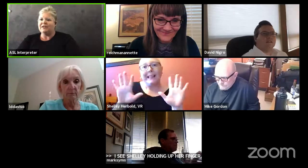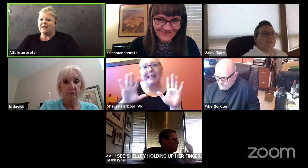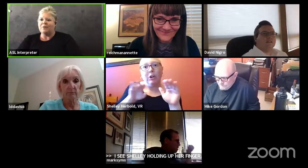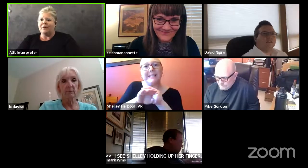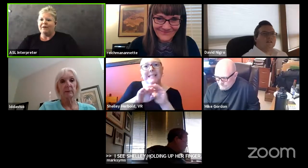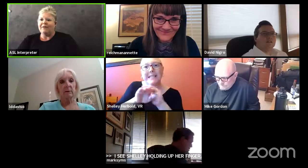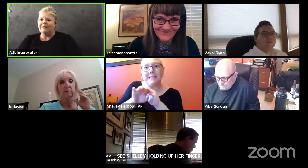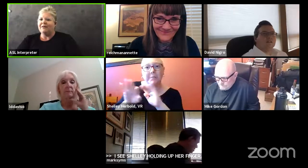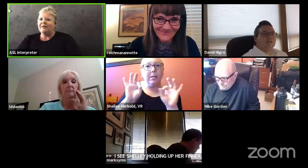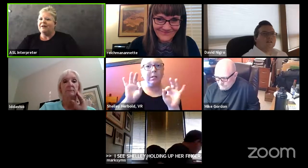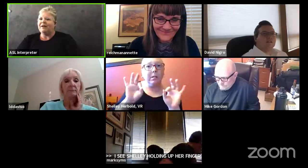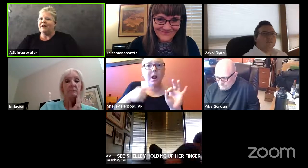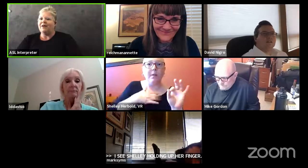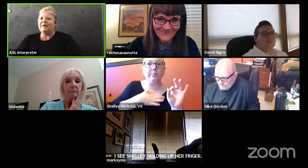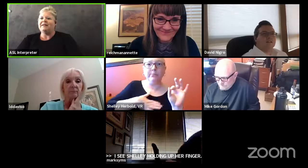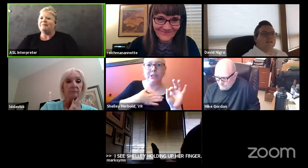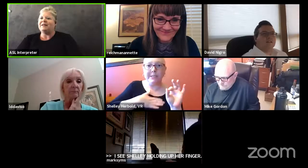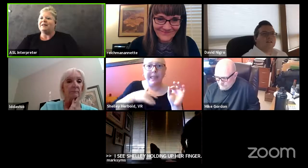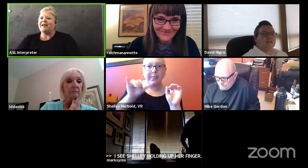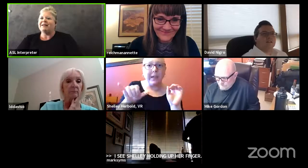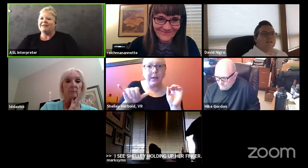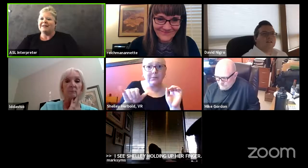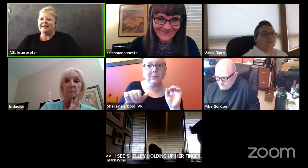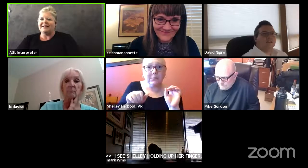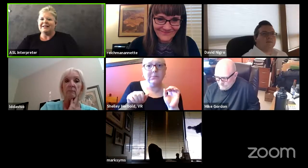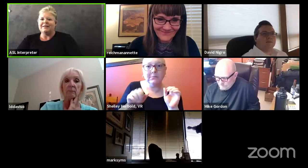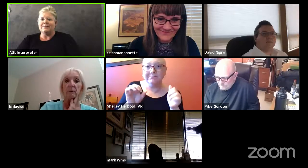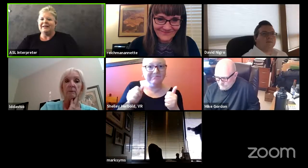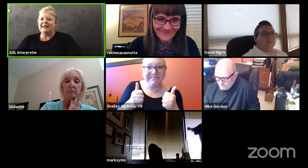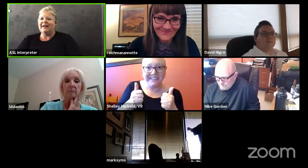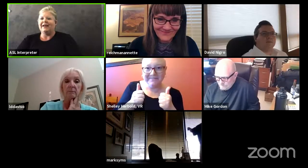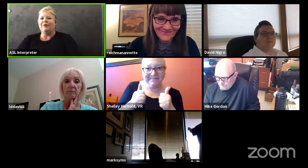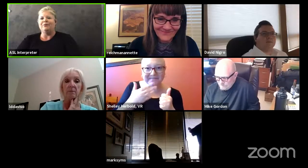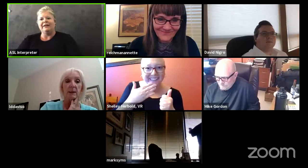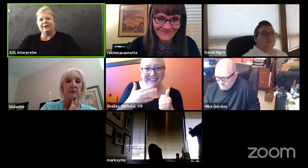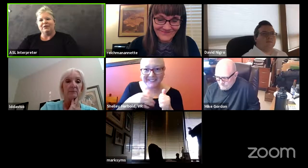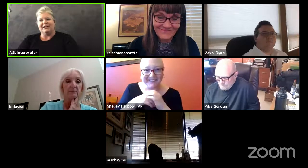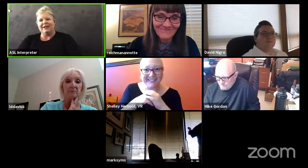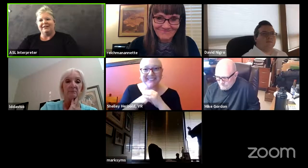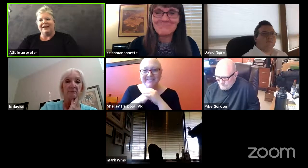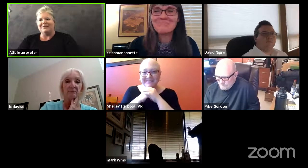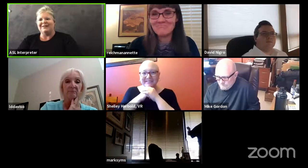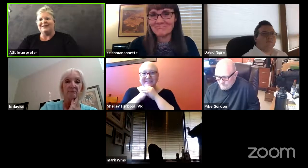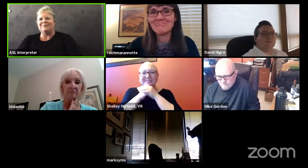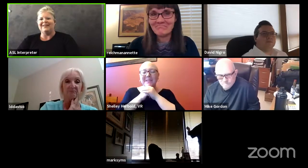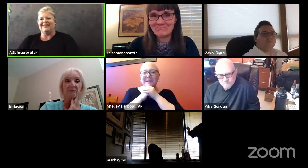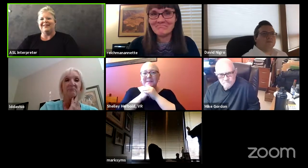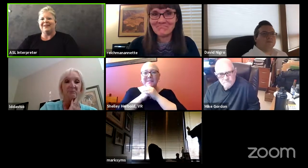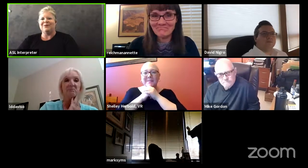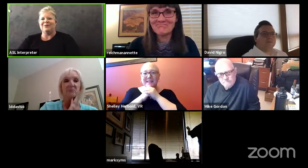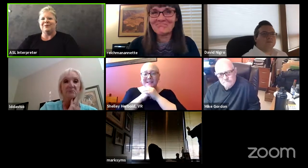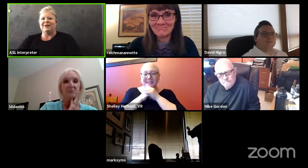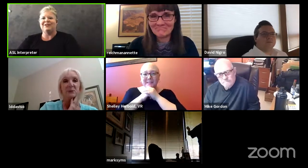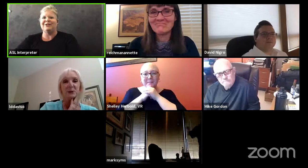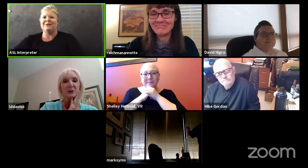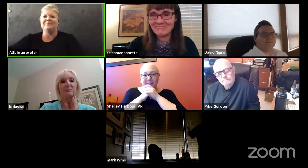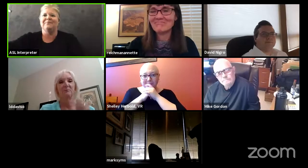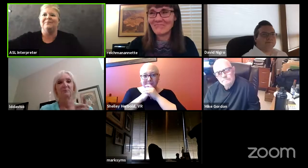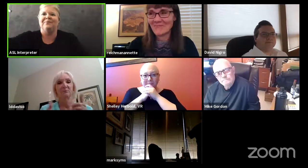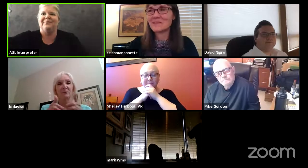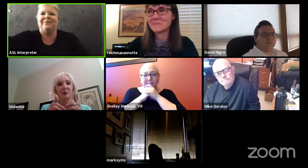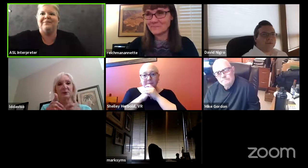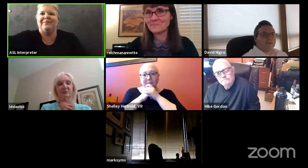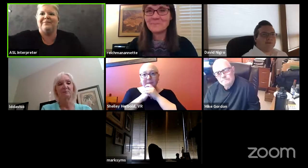captioners as well um it's been excellent accessibility and i really appreciate that during this meeting thank you so much